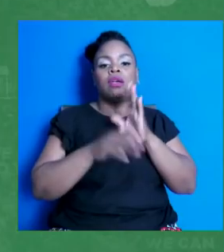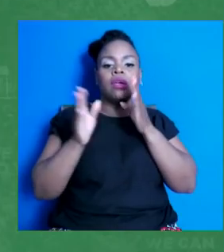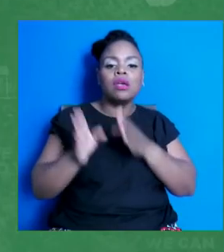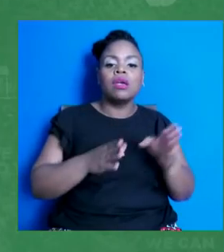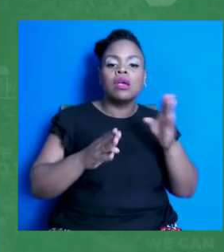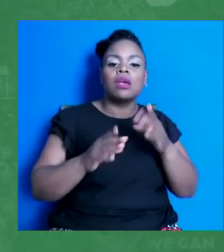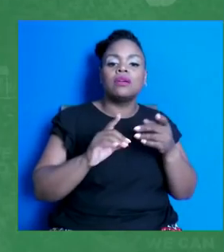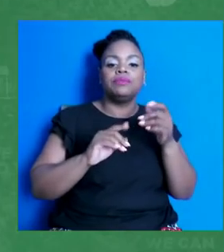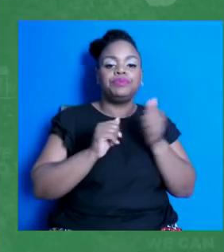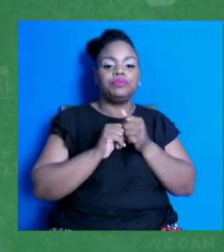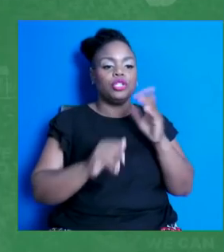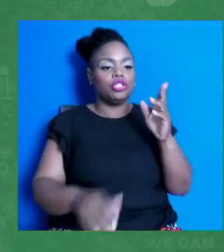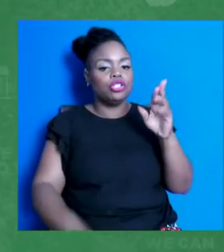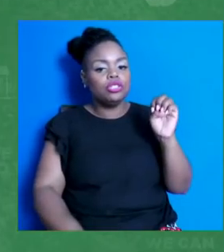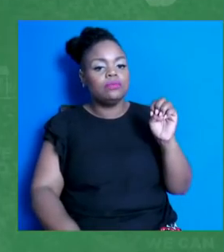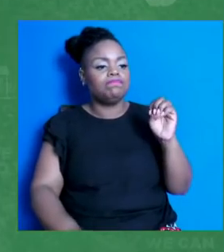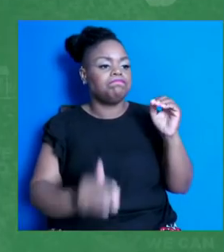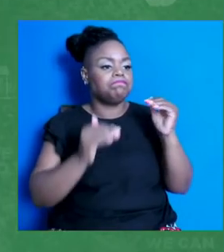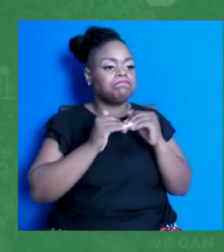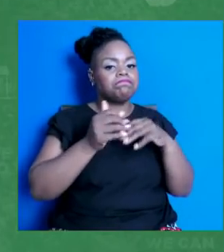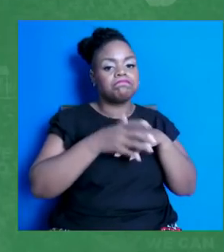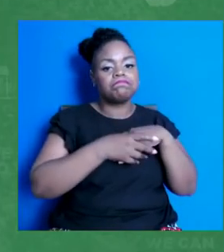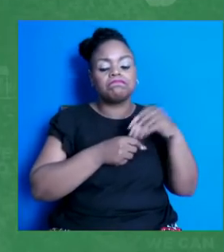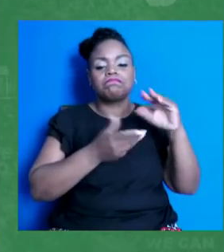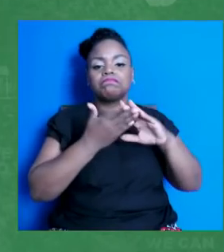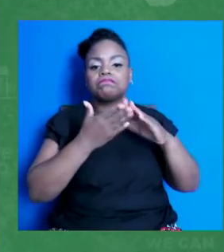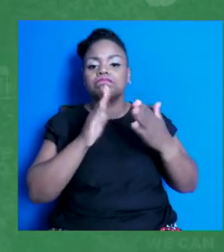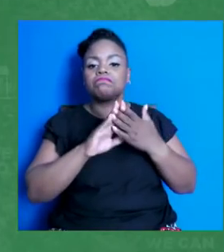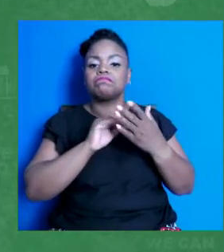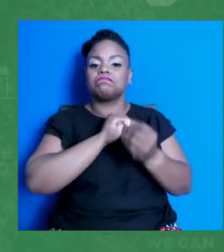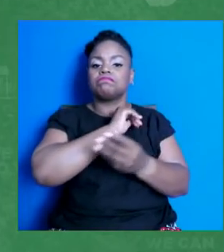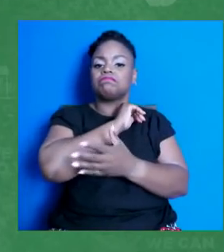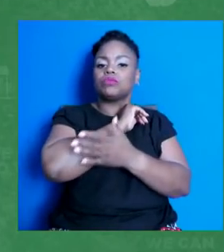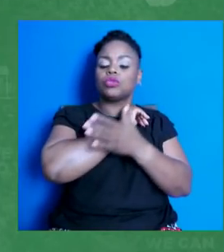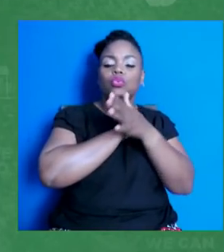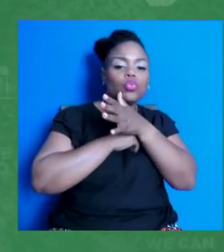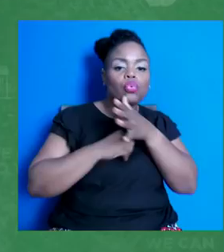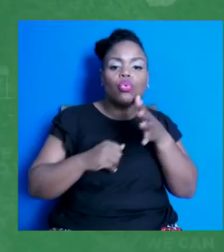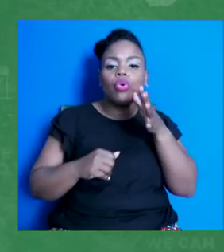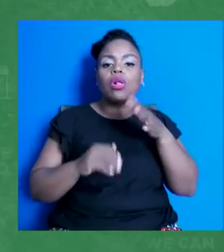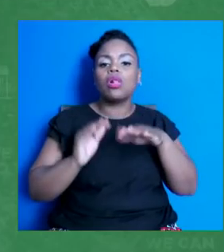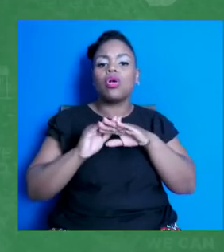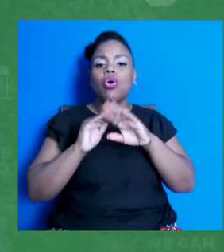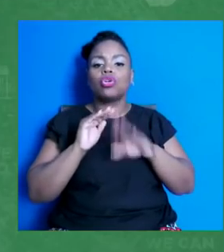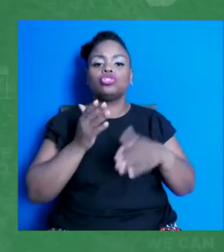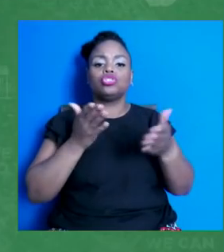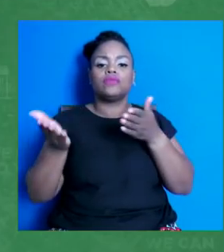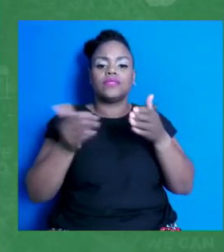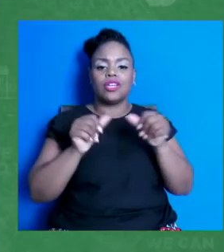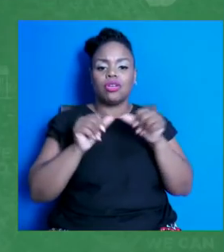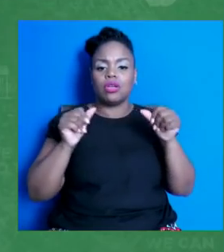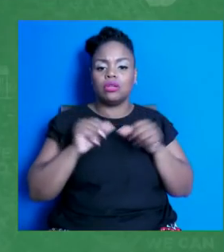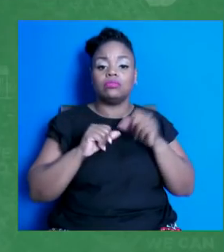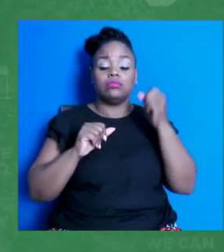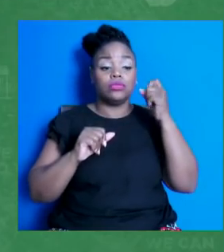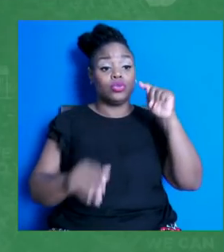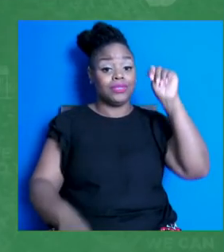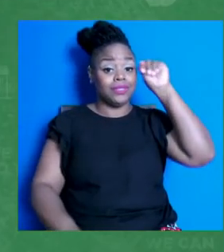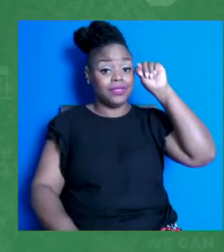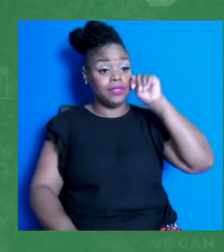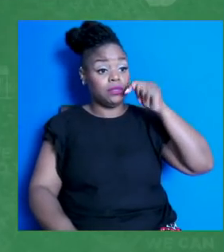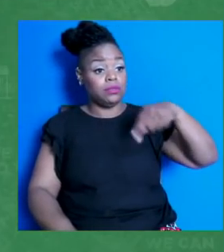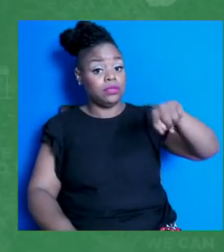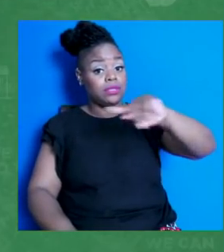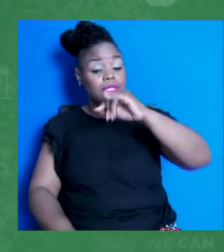especially in rural and underserved areas. Teens, if you're watching, talk to your parents, your doctor, your friends,